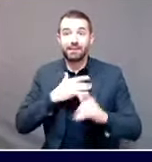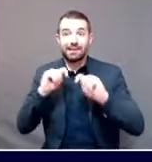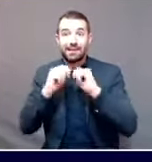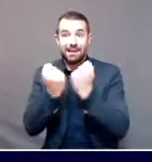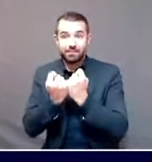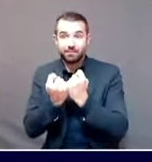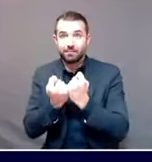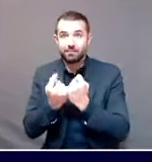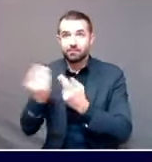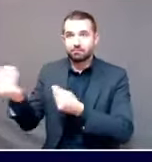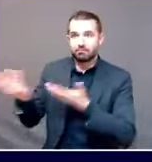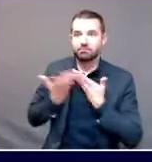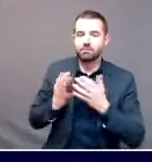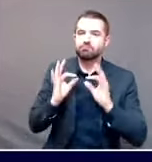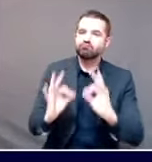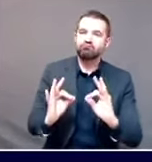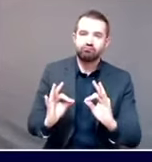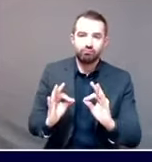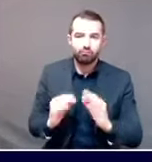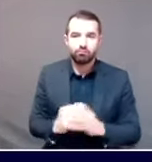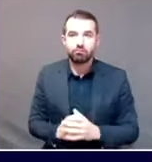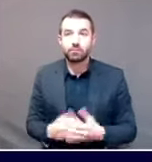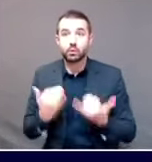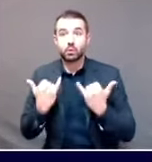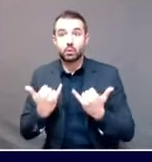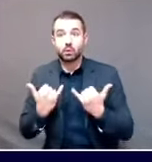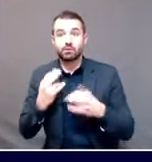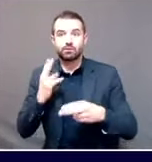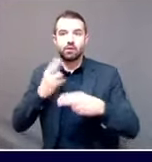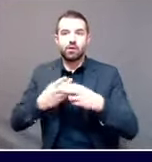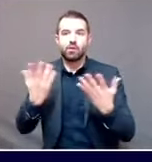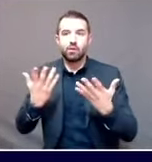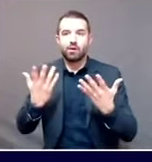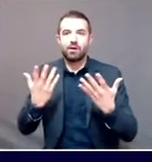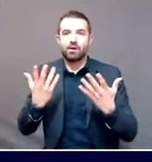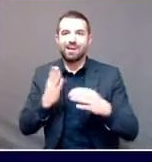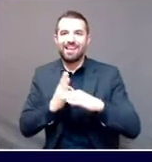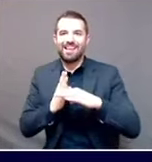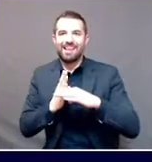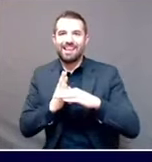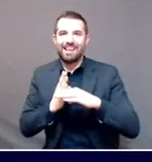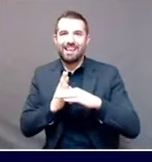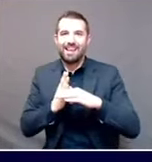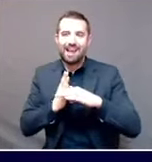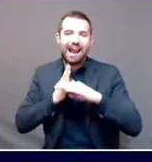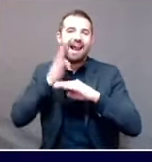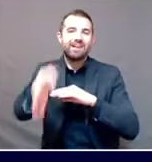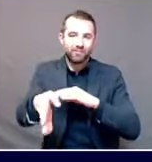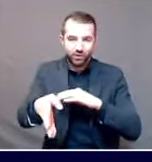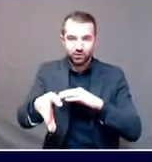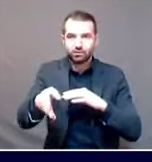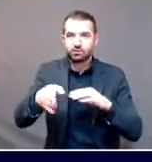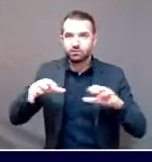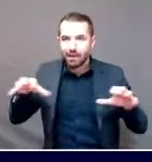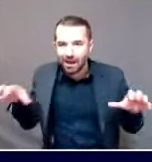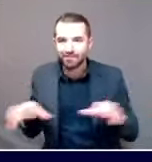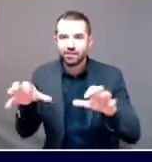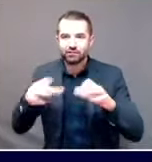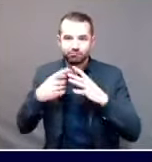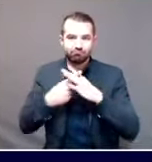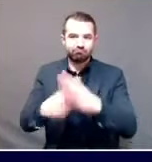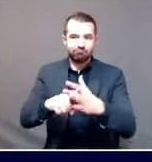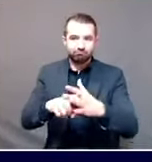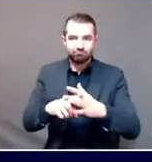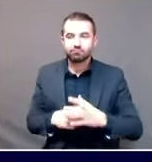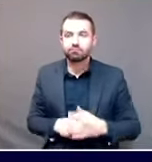collaborate, sit down virtually and determine what we learned that we should change our processes for going forward. I haven't seen